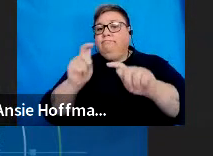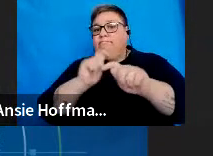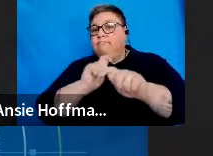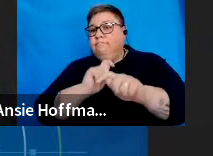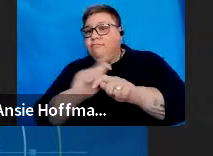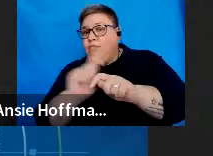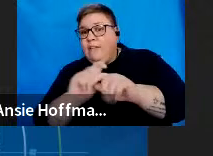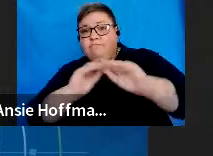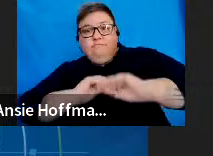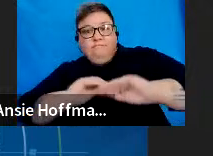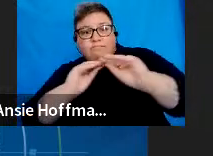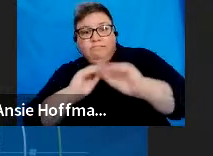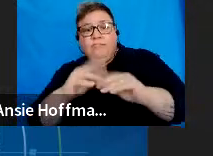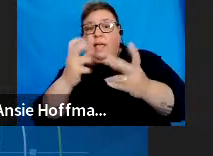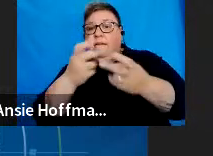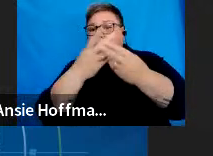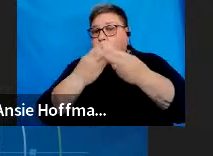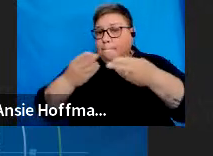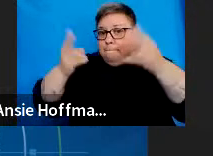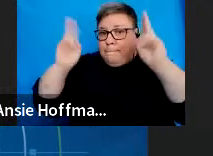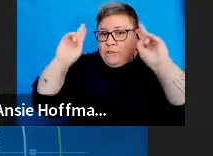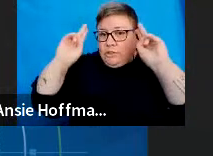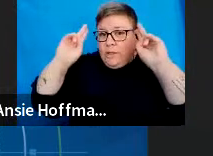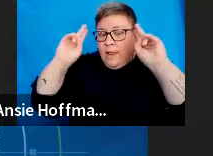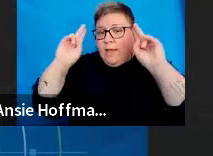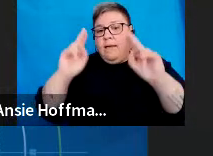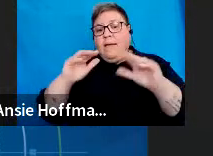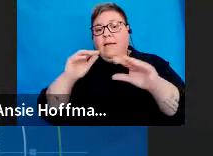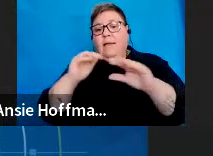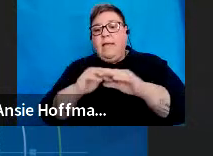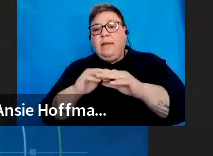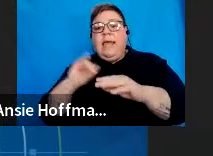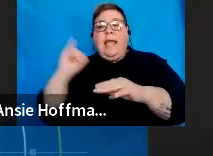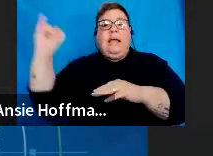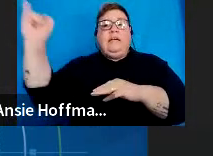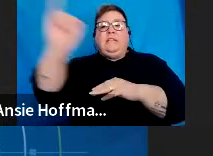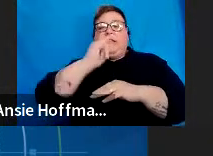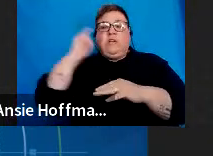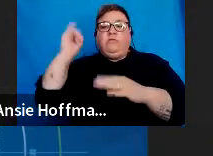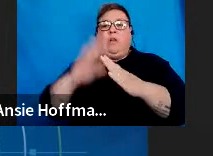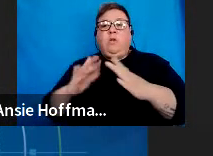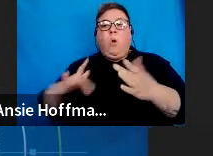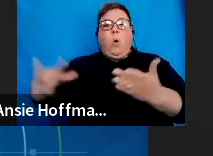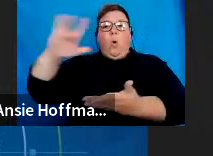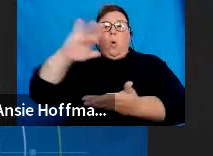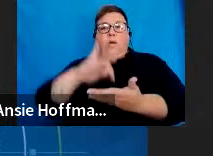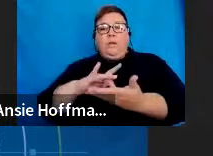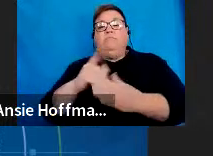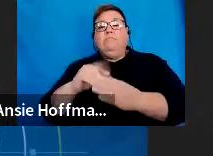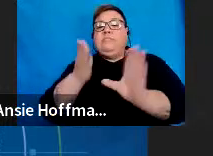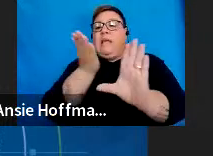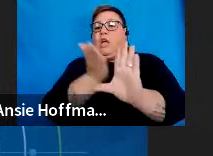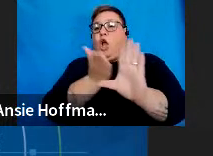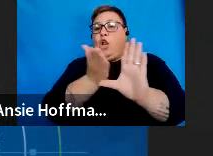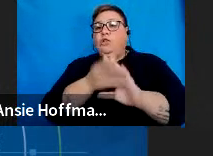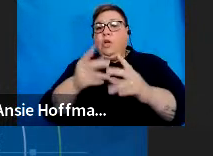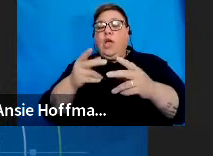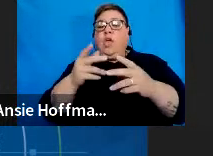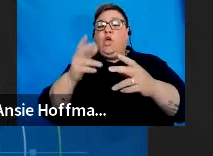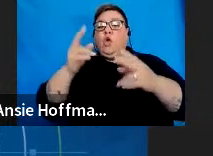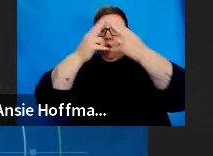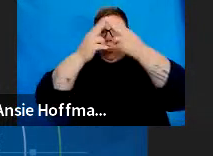a bachelor of commerce, honors in industrial and organizational psychology from the University of South Africa,